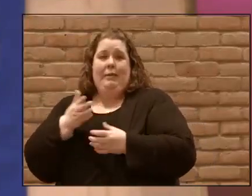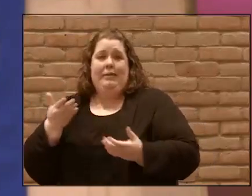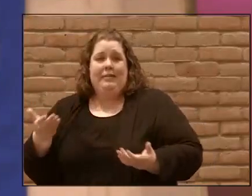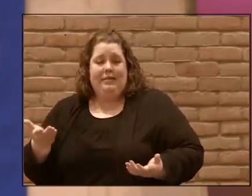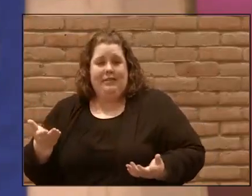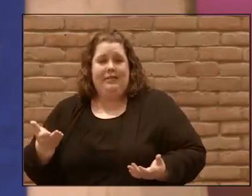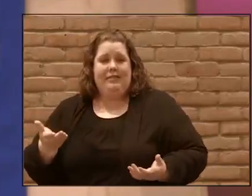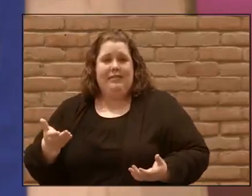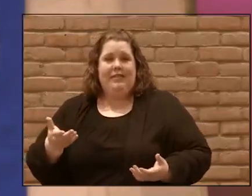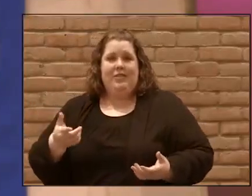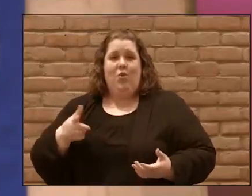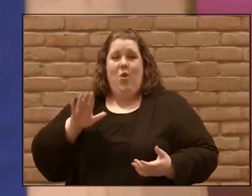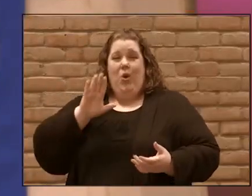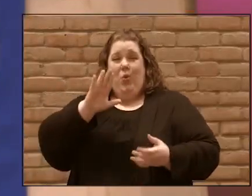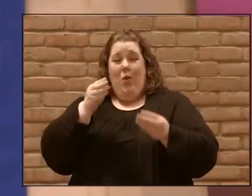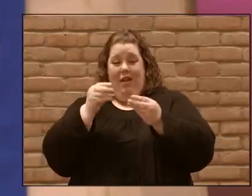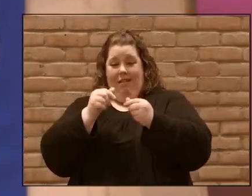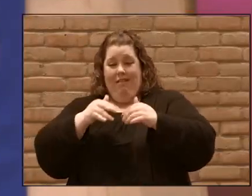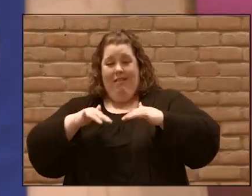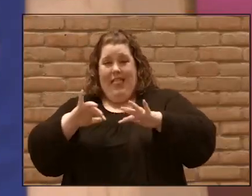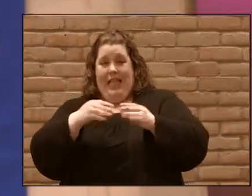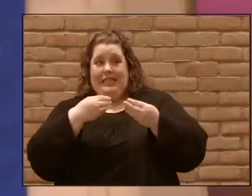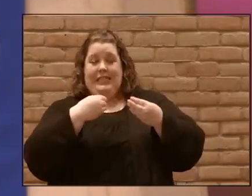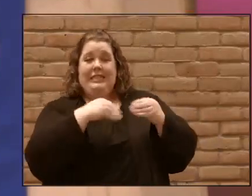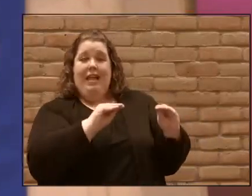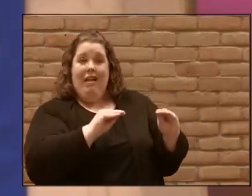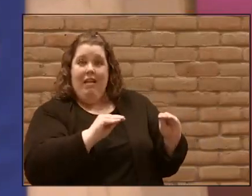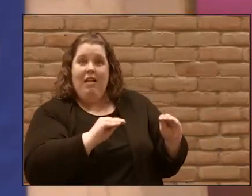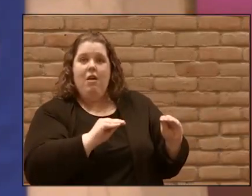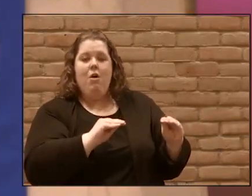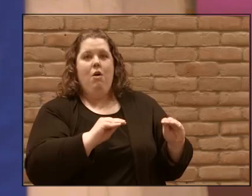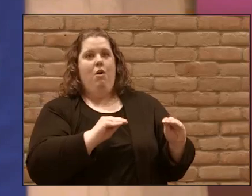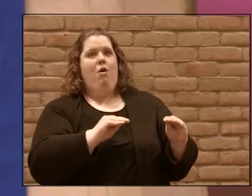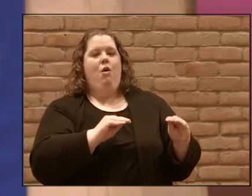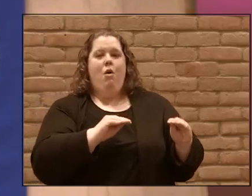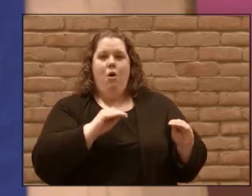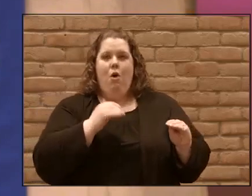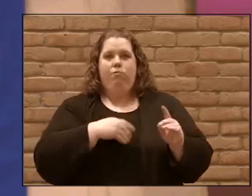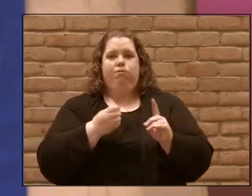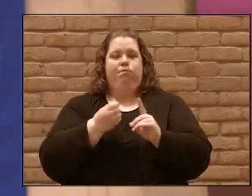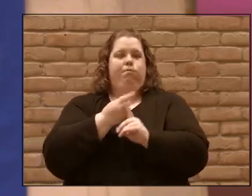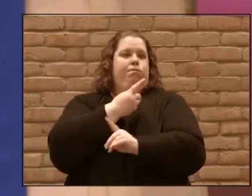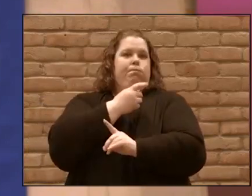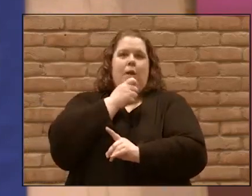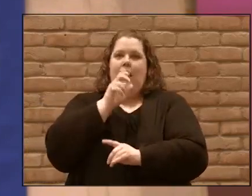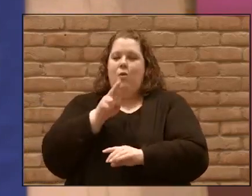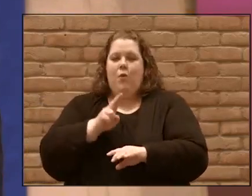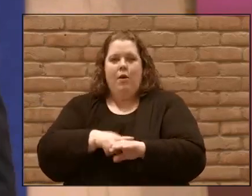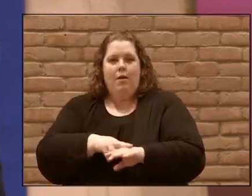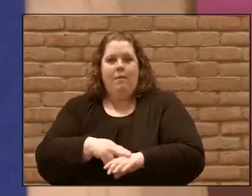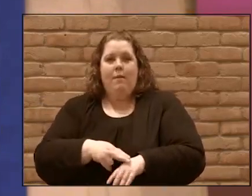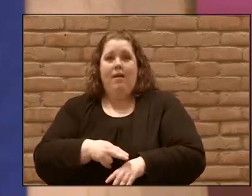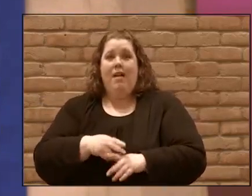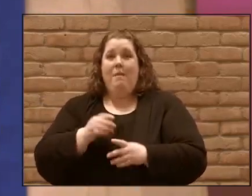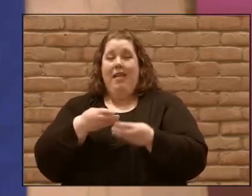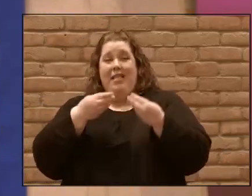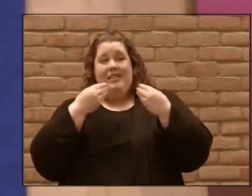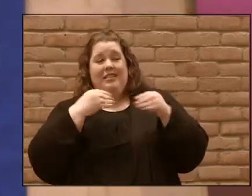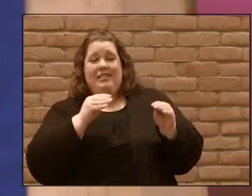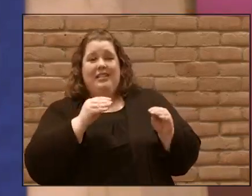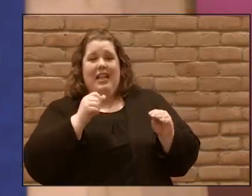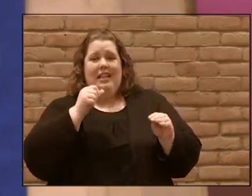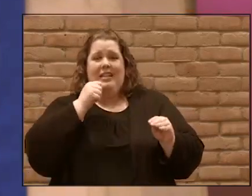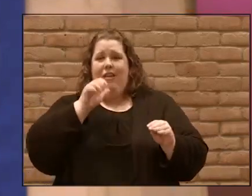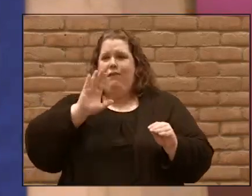sell a piece of land was radical. And then to do it not for your own benefit, for the benefit of